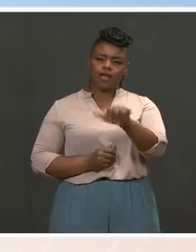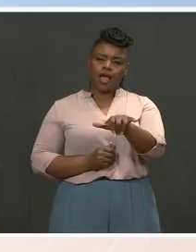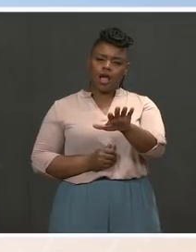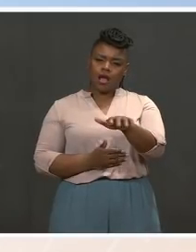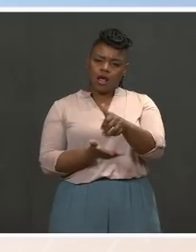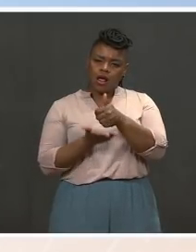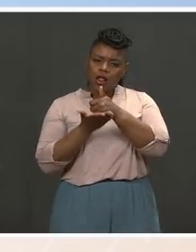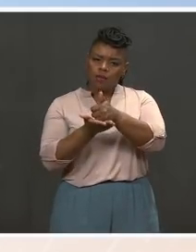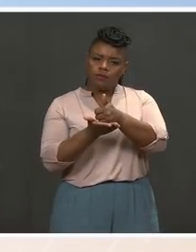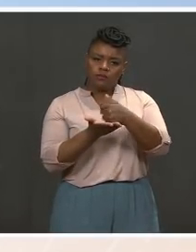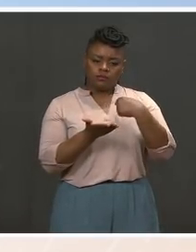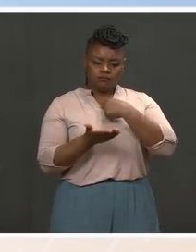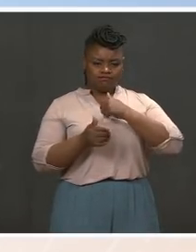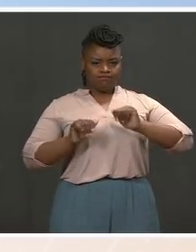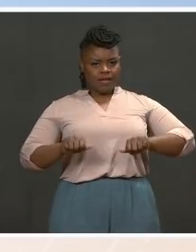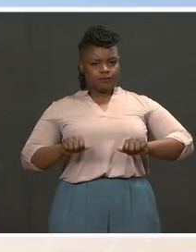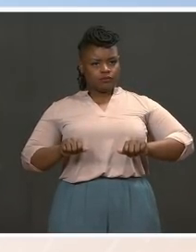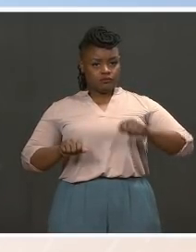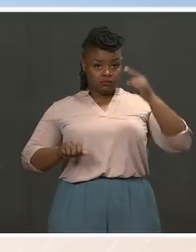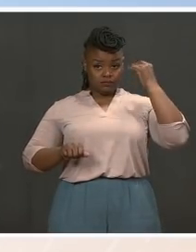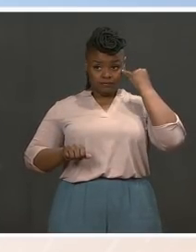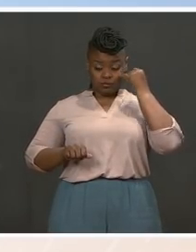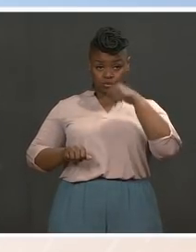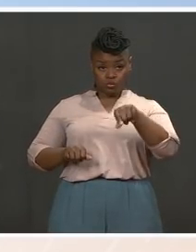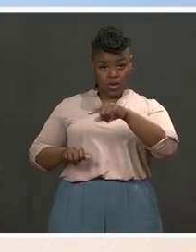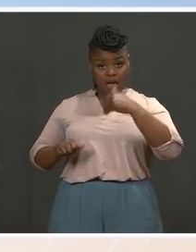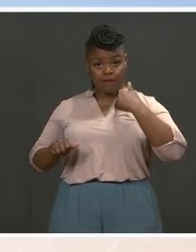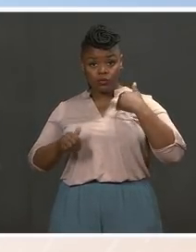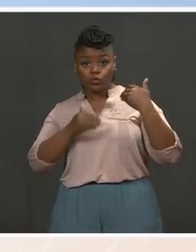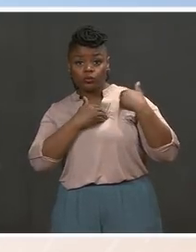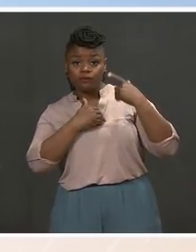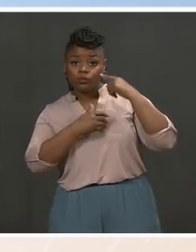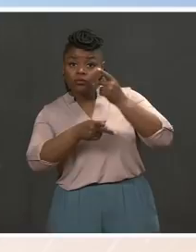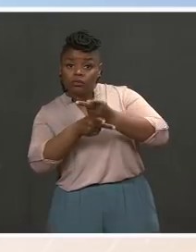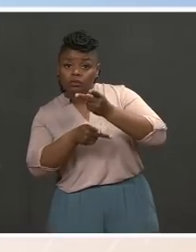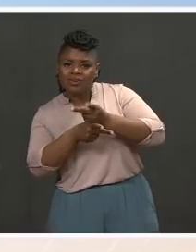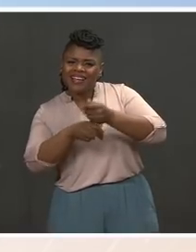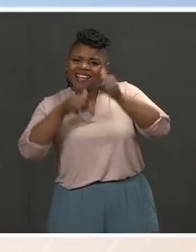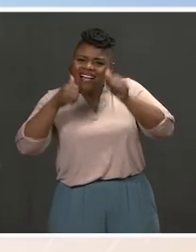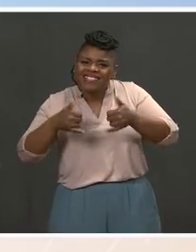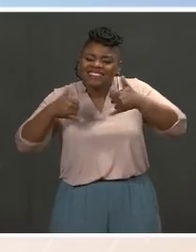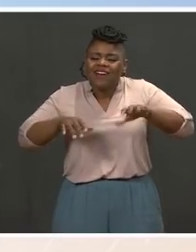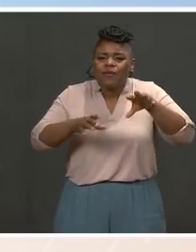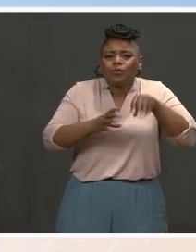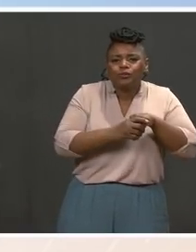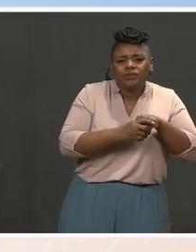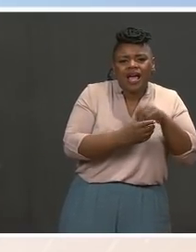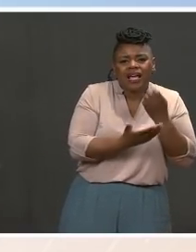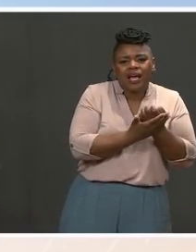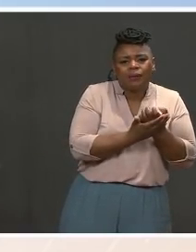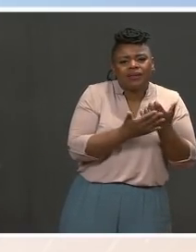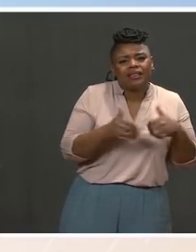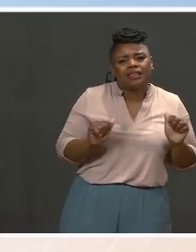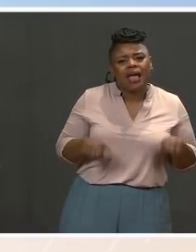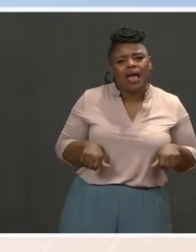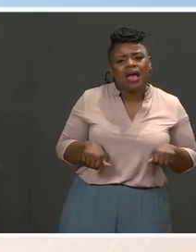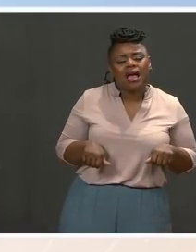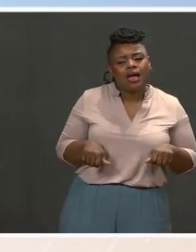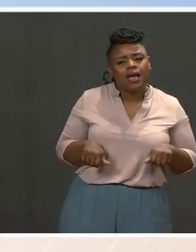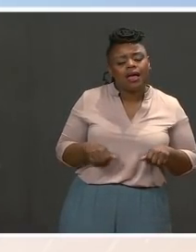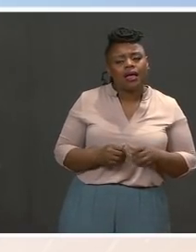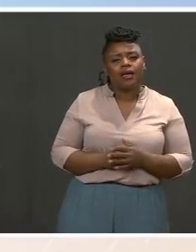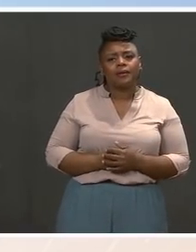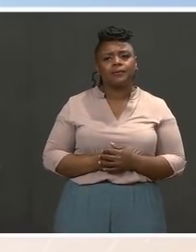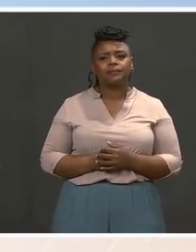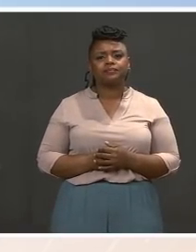who have care responsibilities to be full members of our economy and our society. The- Andrea and then Lisa, and then we got to, we got to wrap